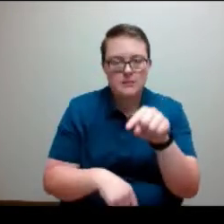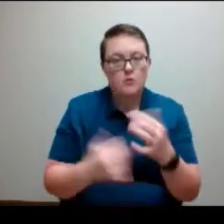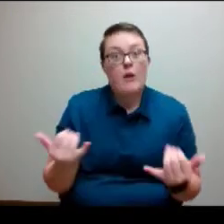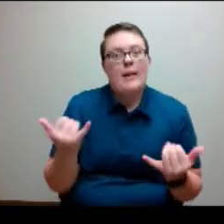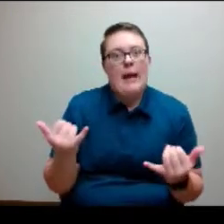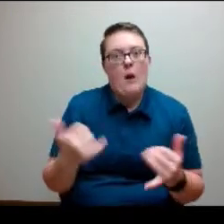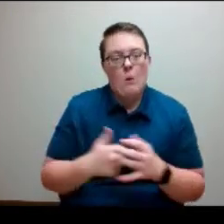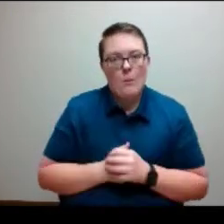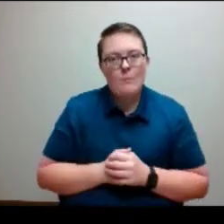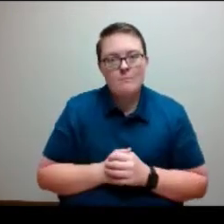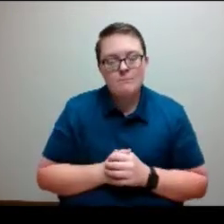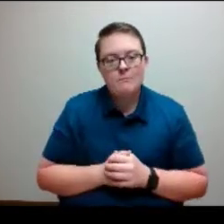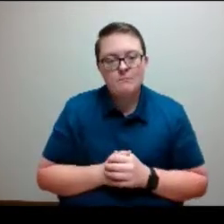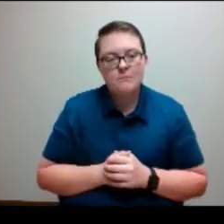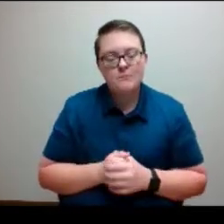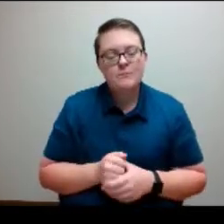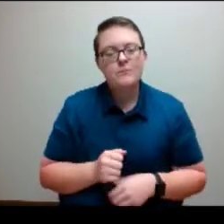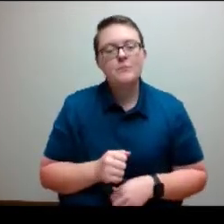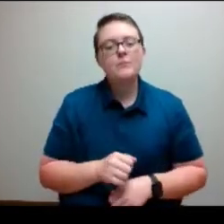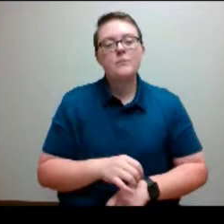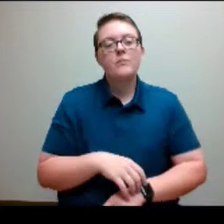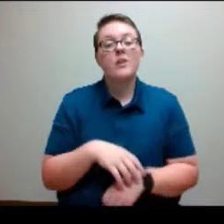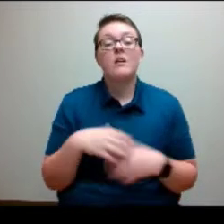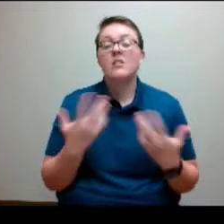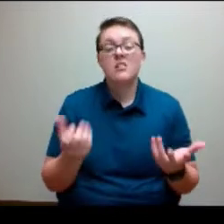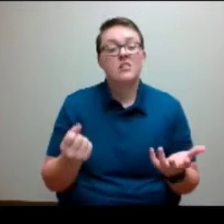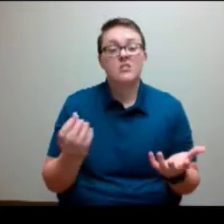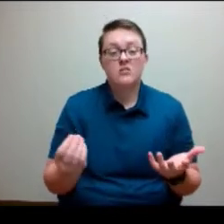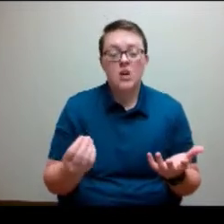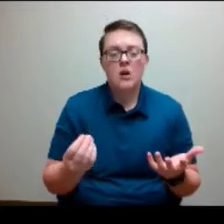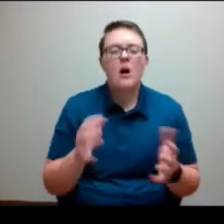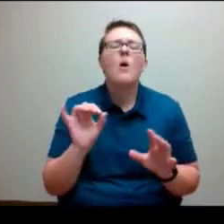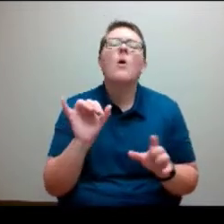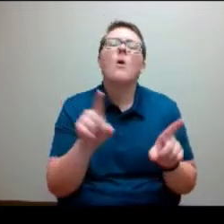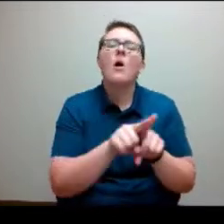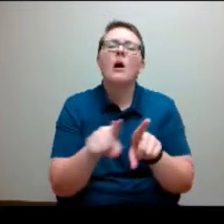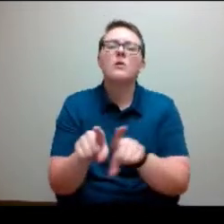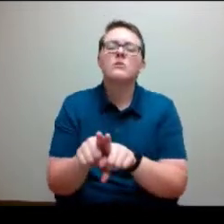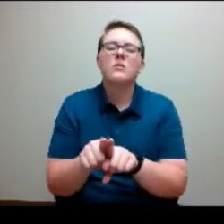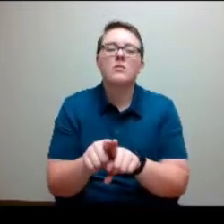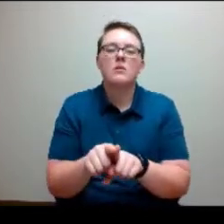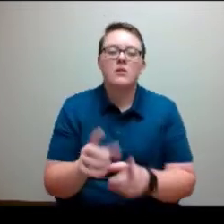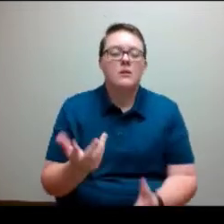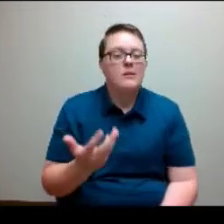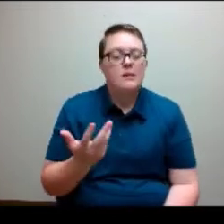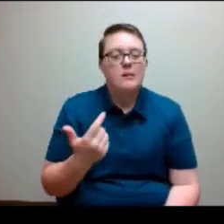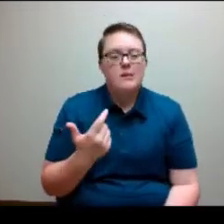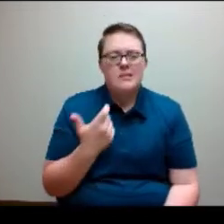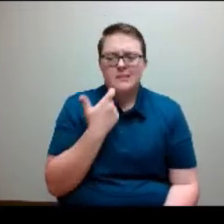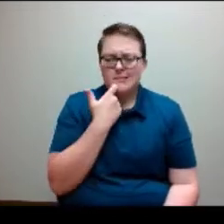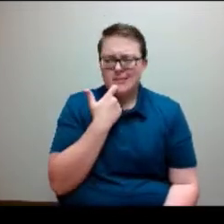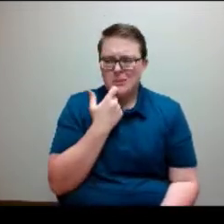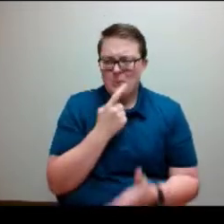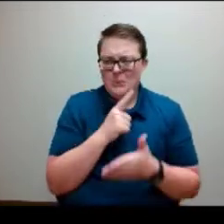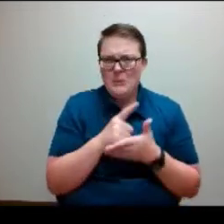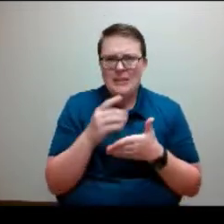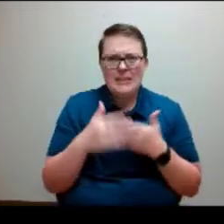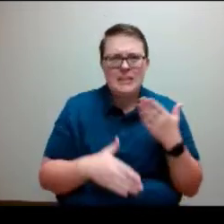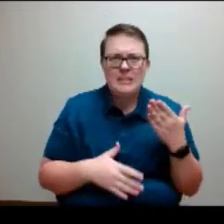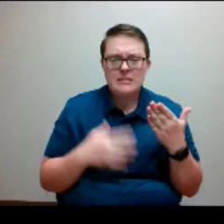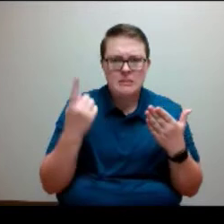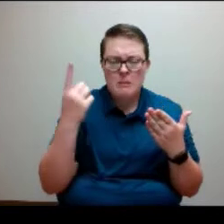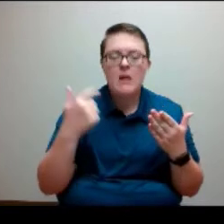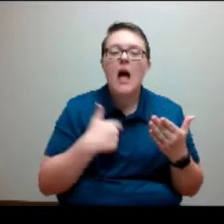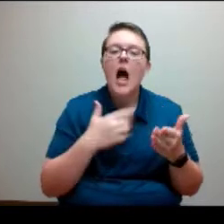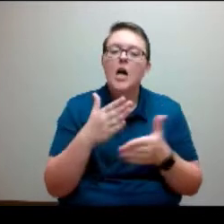So with that, oh, I also shared this weekend, I think, some online tips.